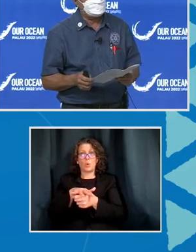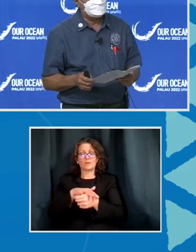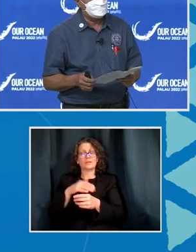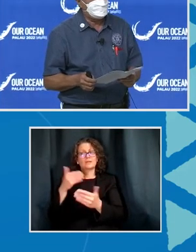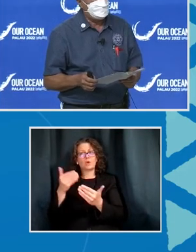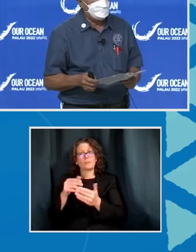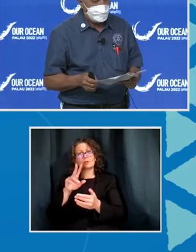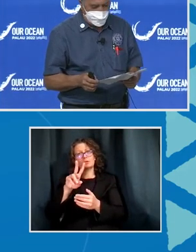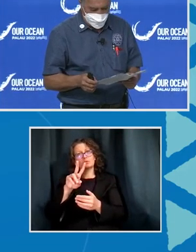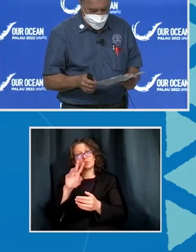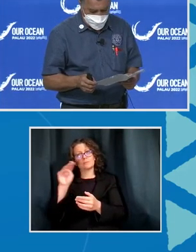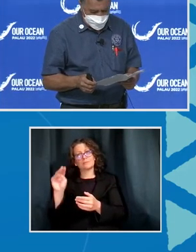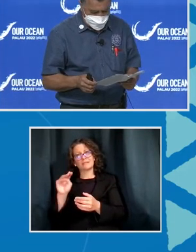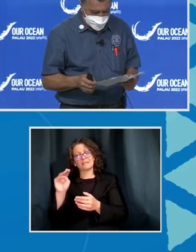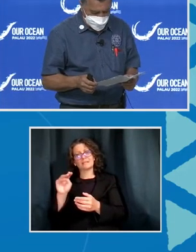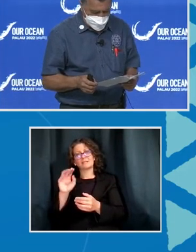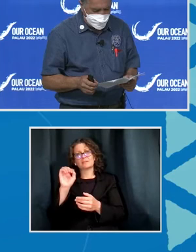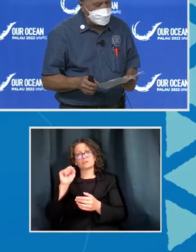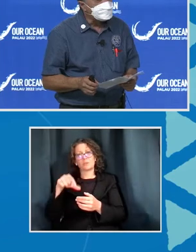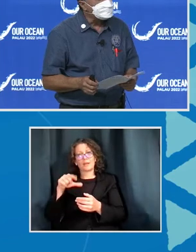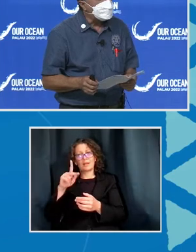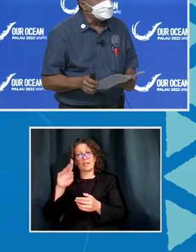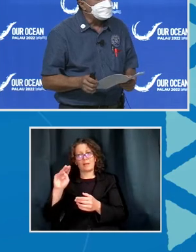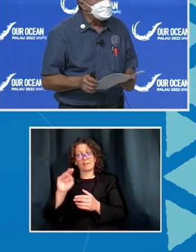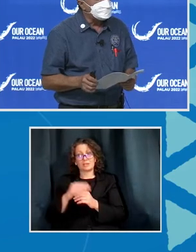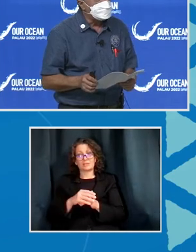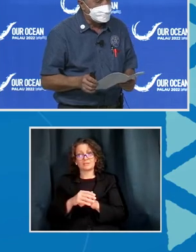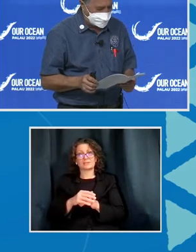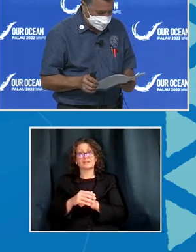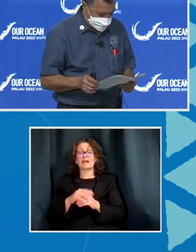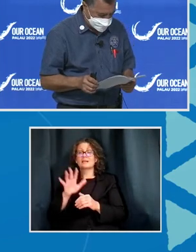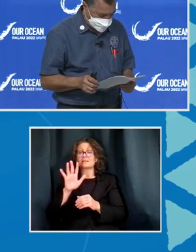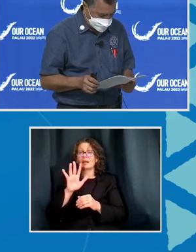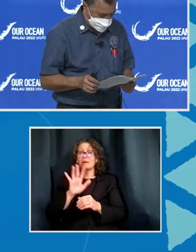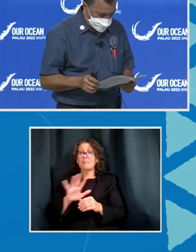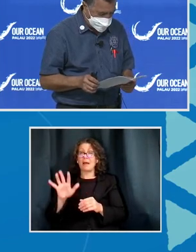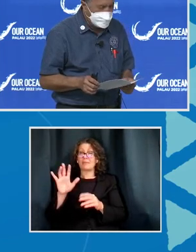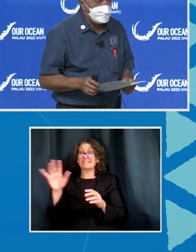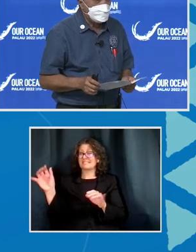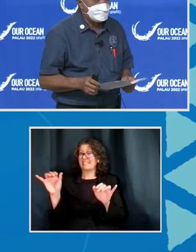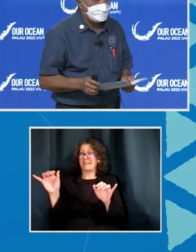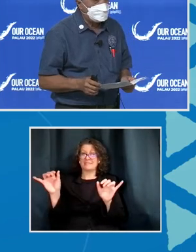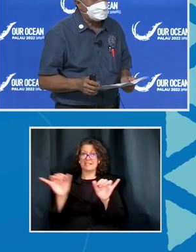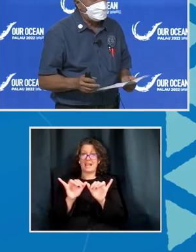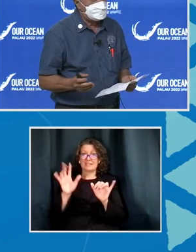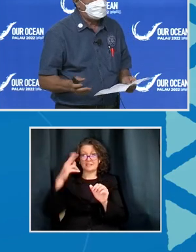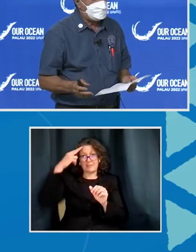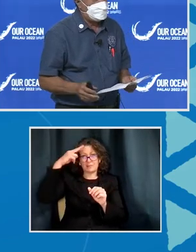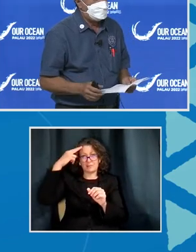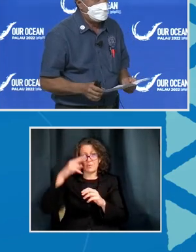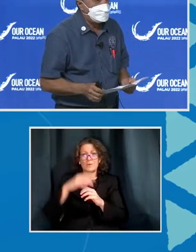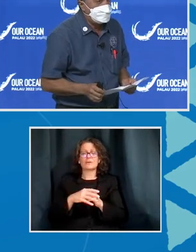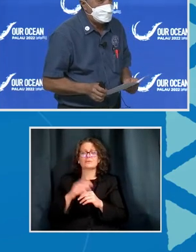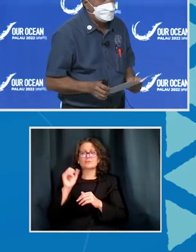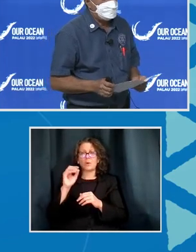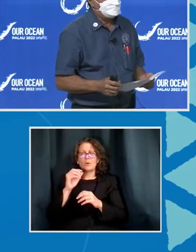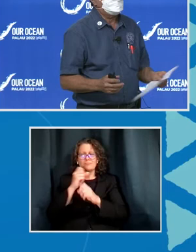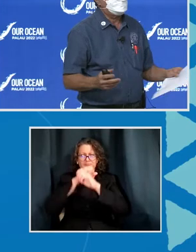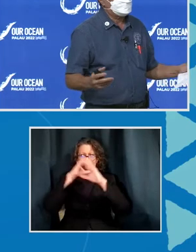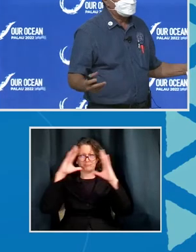kilometers, which is about the size of Mexico. So you could imagine how